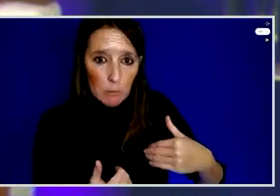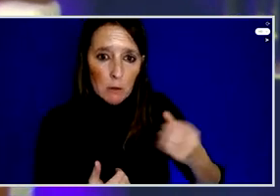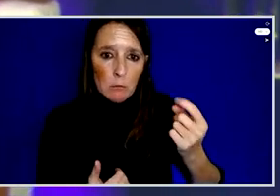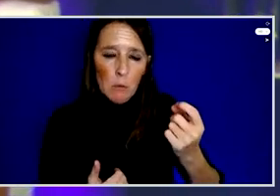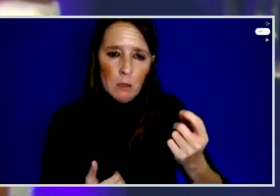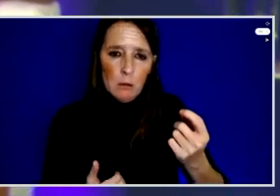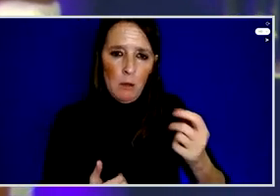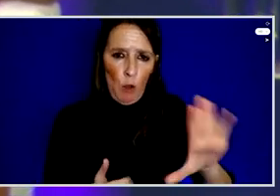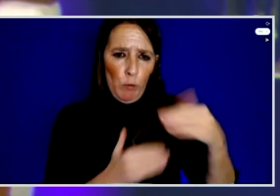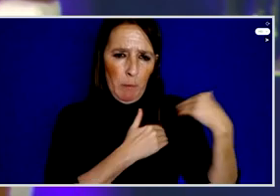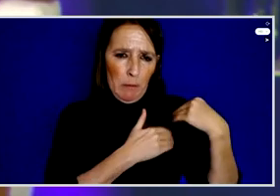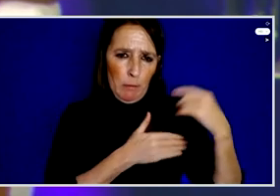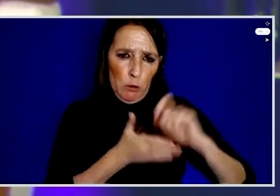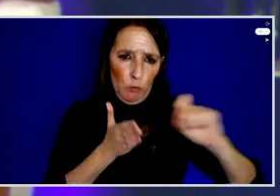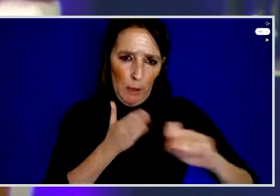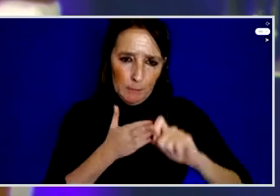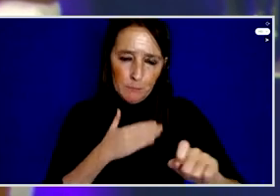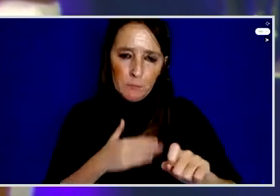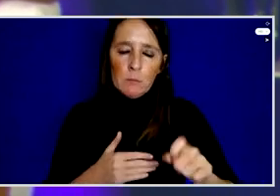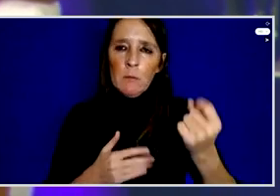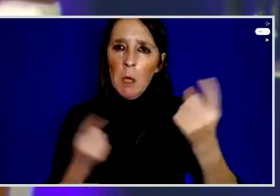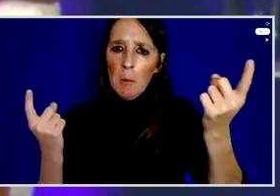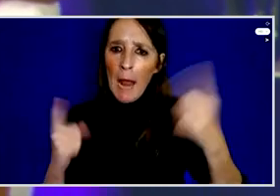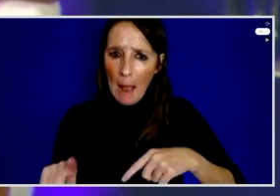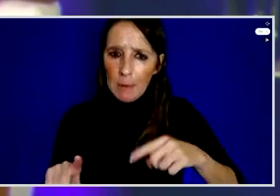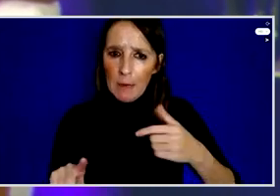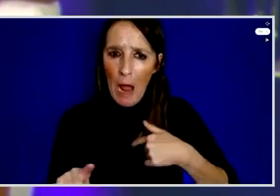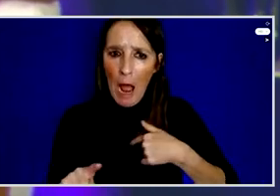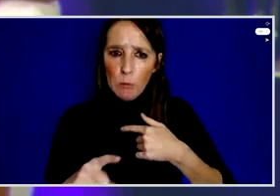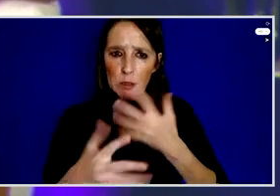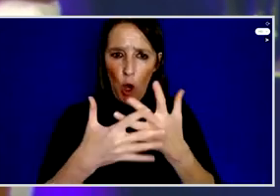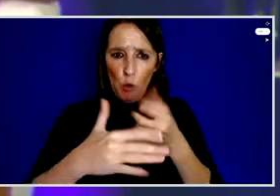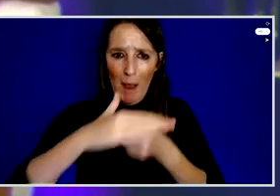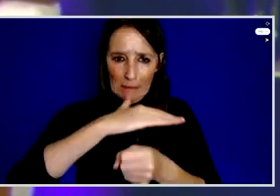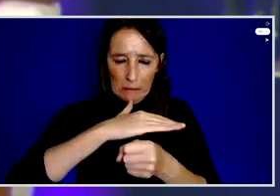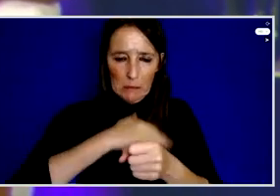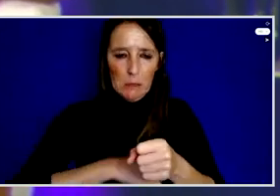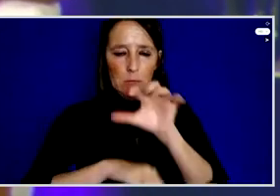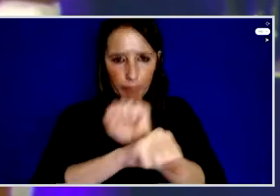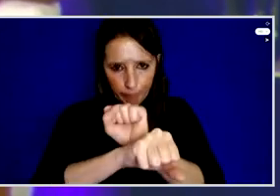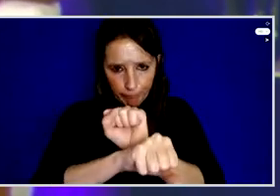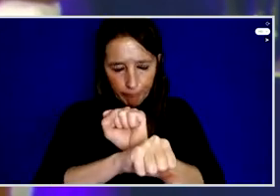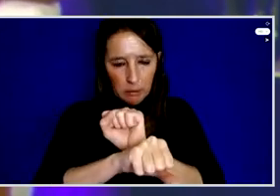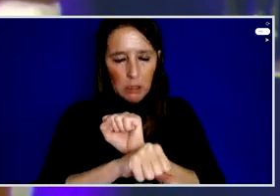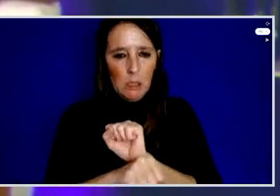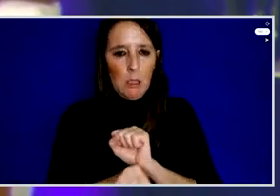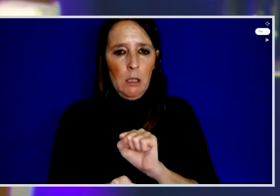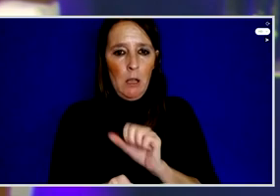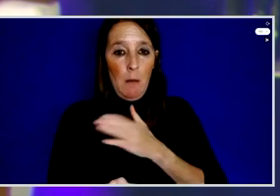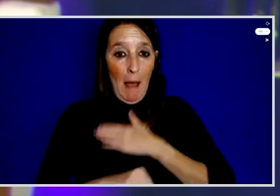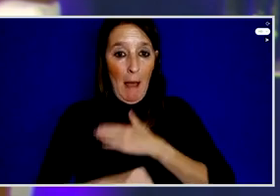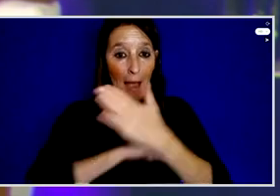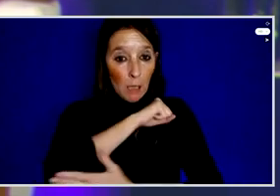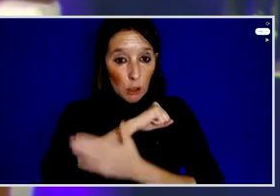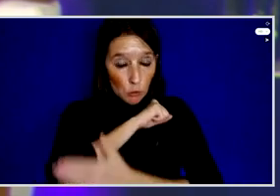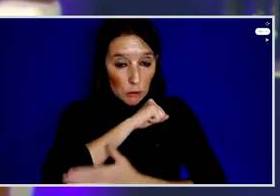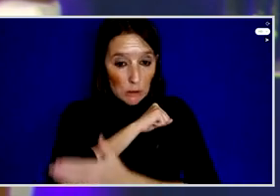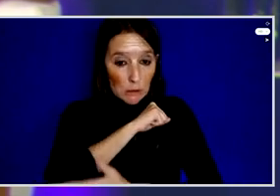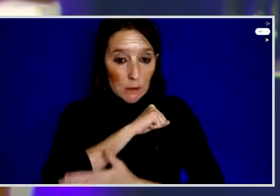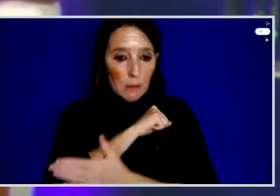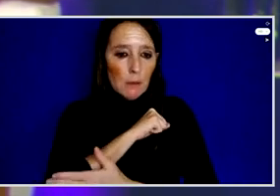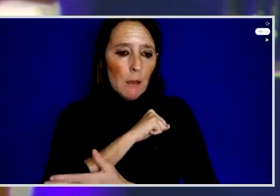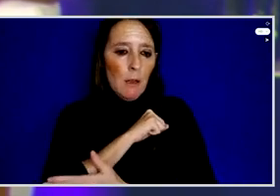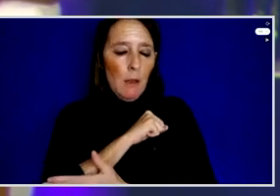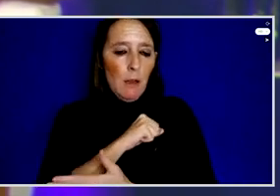when I was arrested like there was so demonstration in my country all community were with me but you know